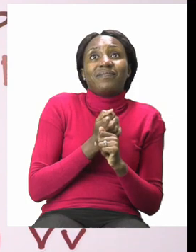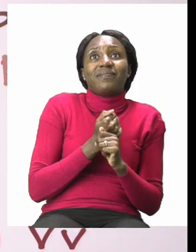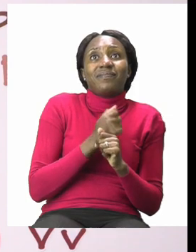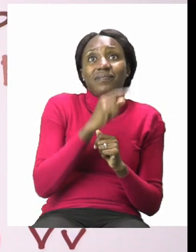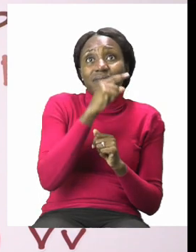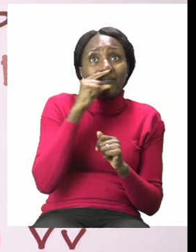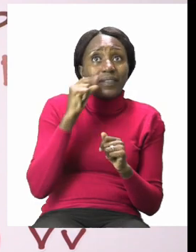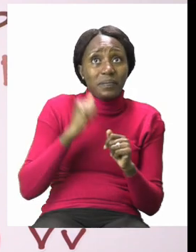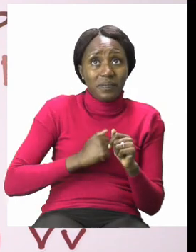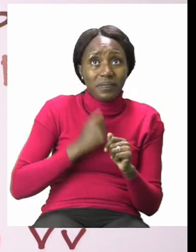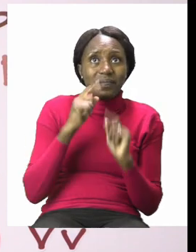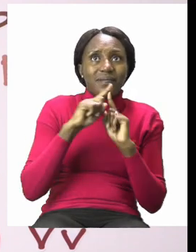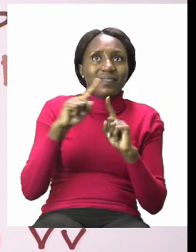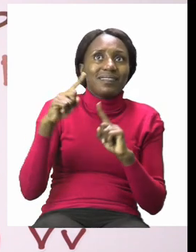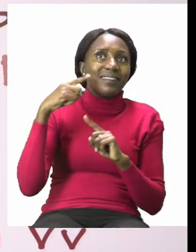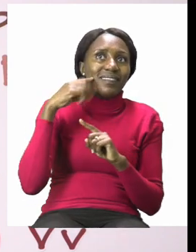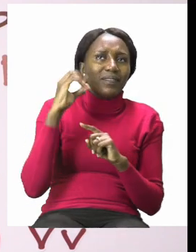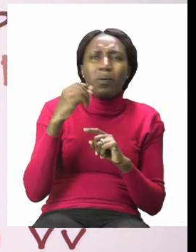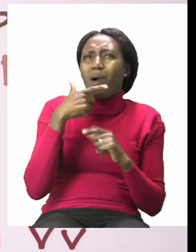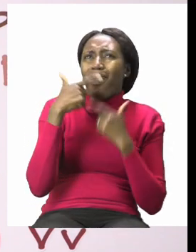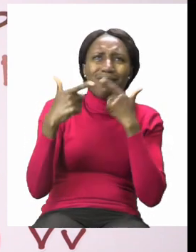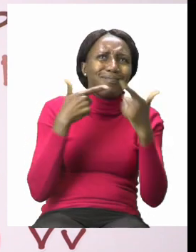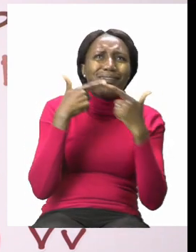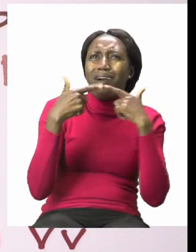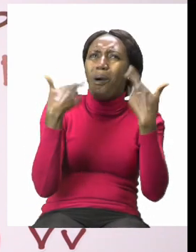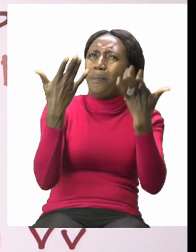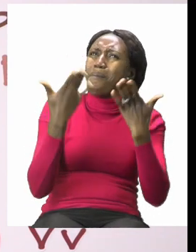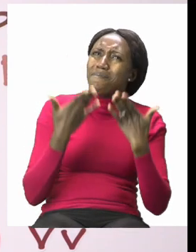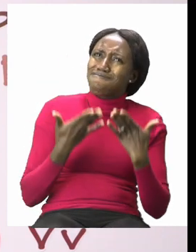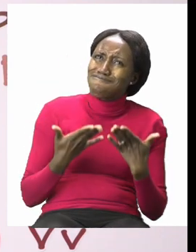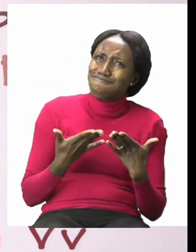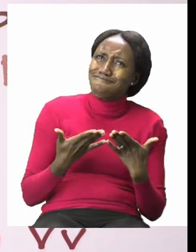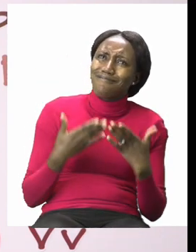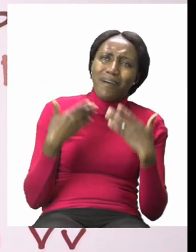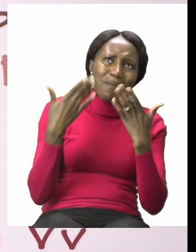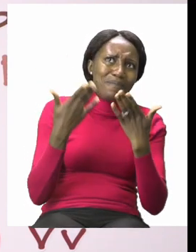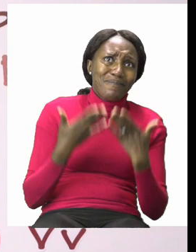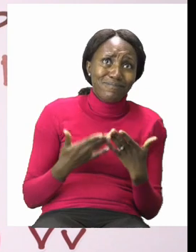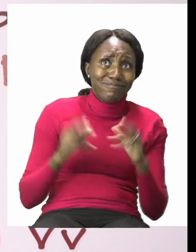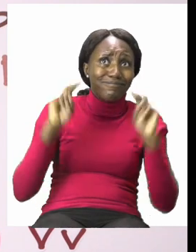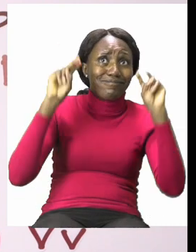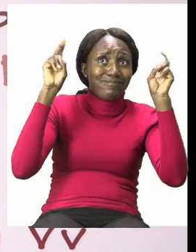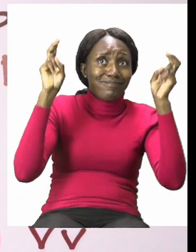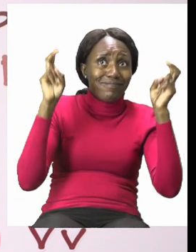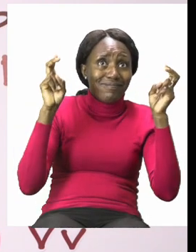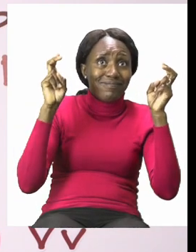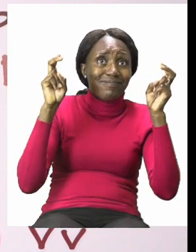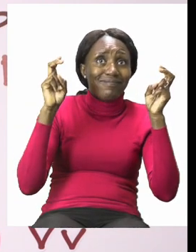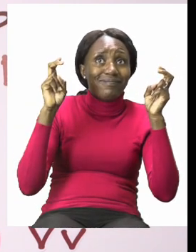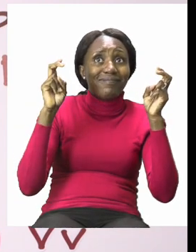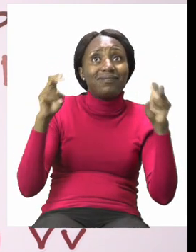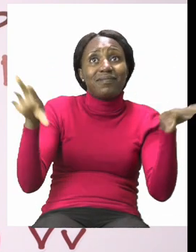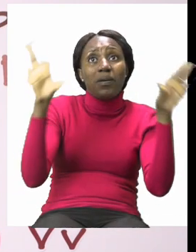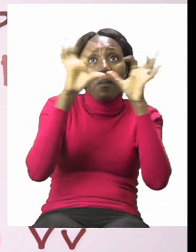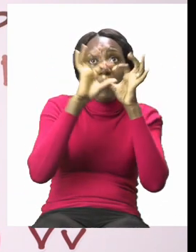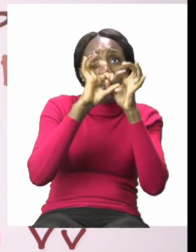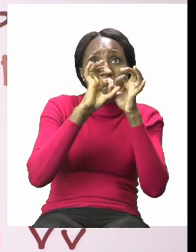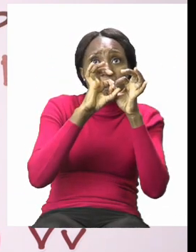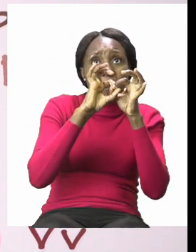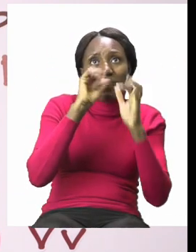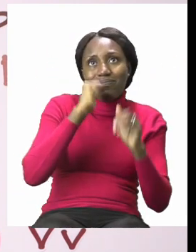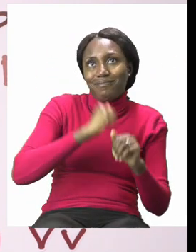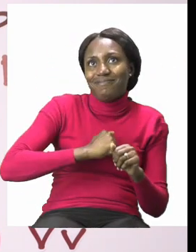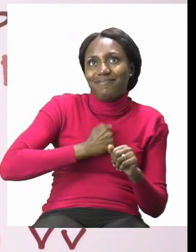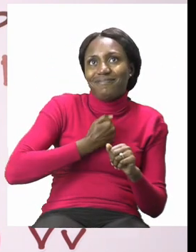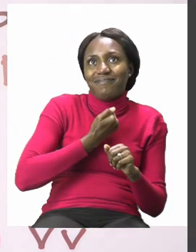Mutsa and Thank you so much for joining me today. Our theme this week is My